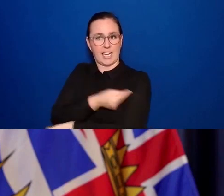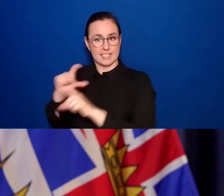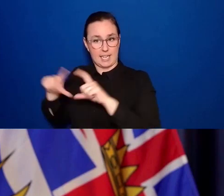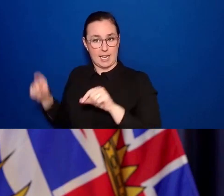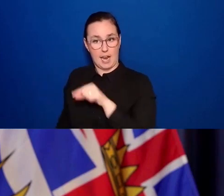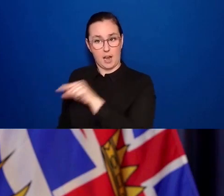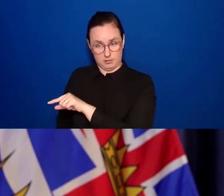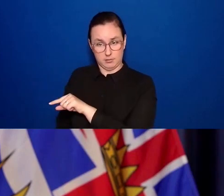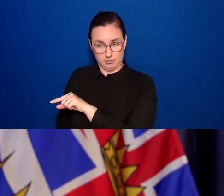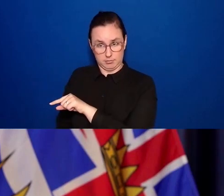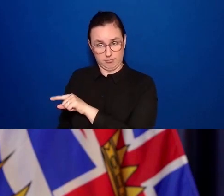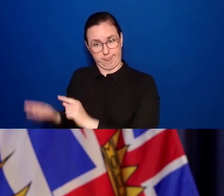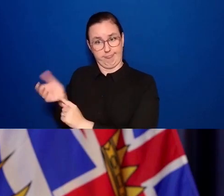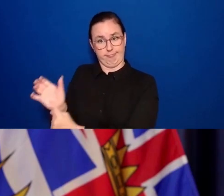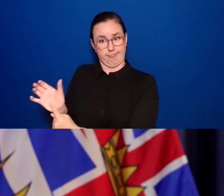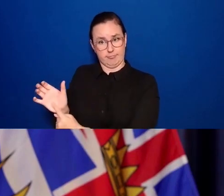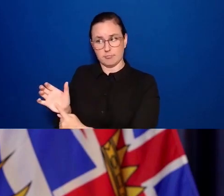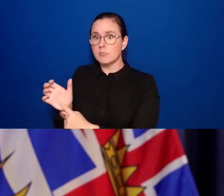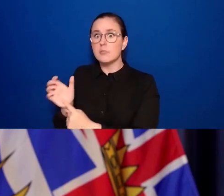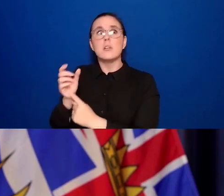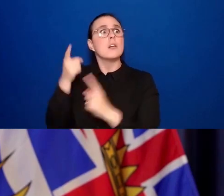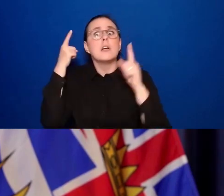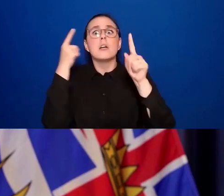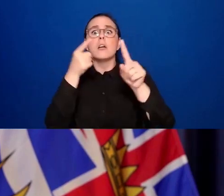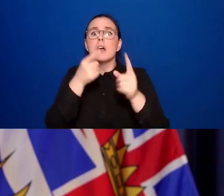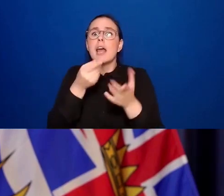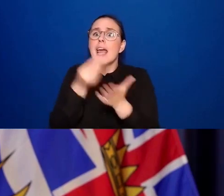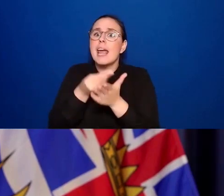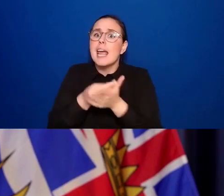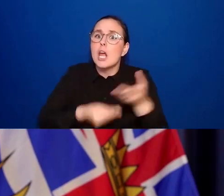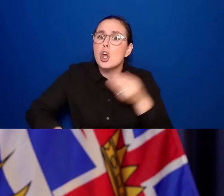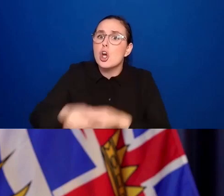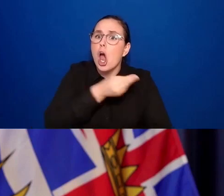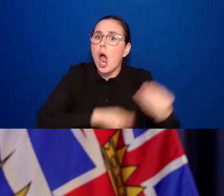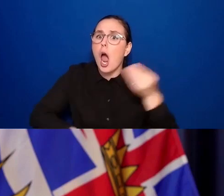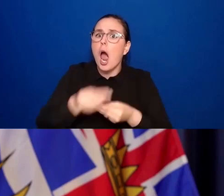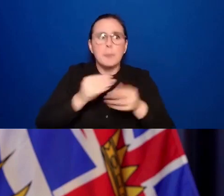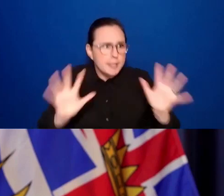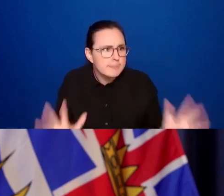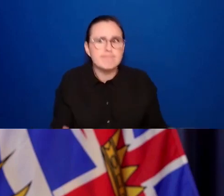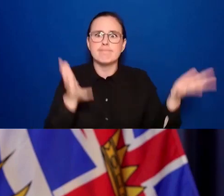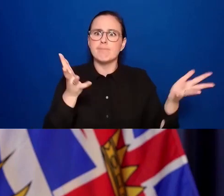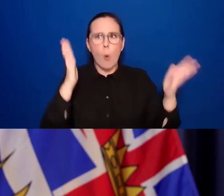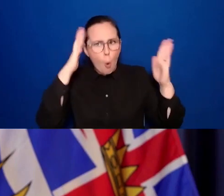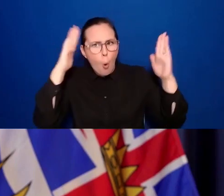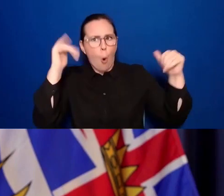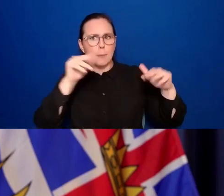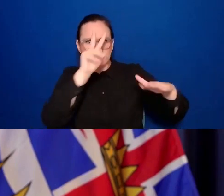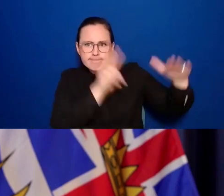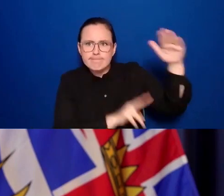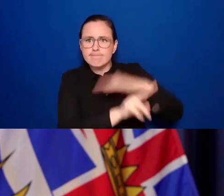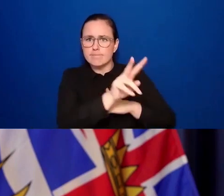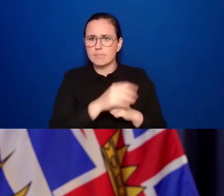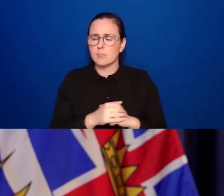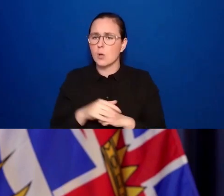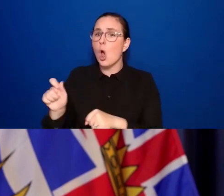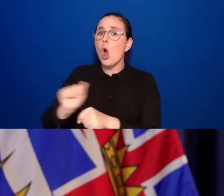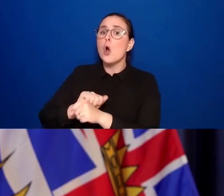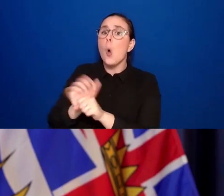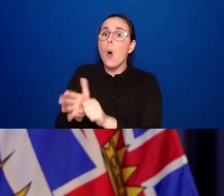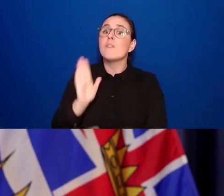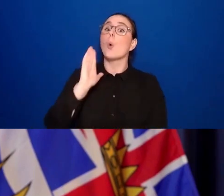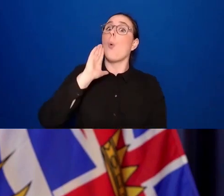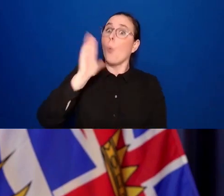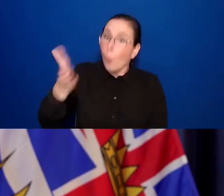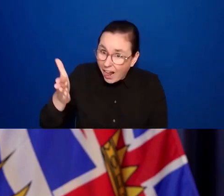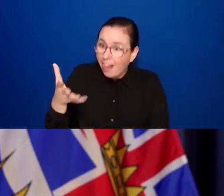continue to give hope to people that there is an end to this if they take appropriate steps to protect themselves and their families and their